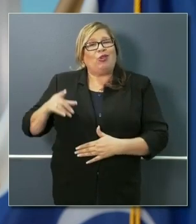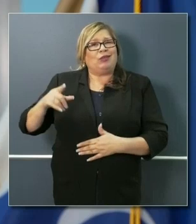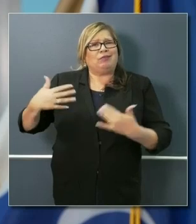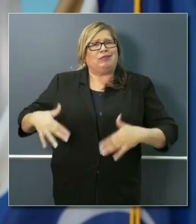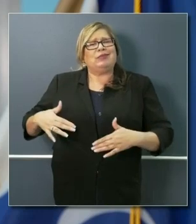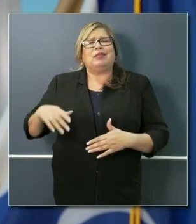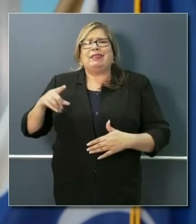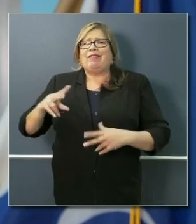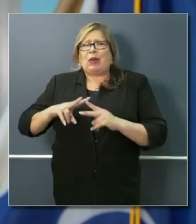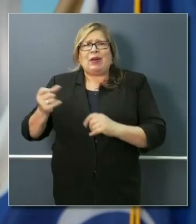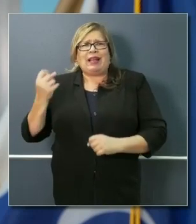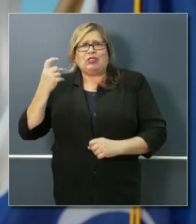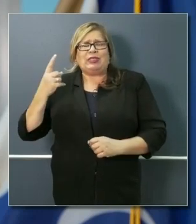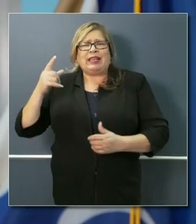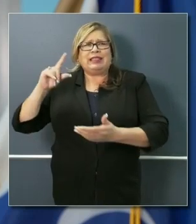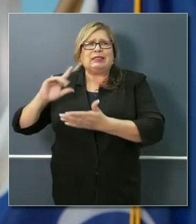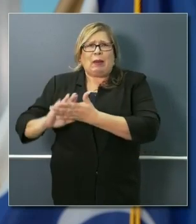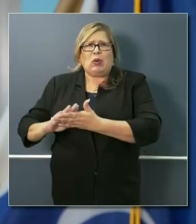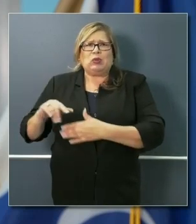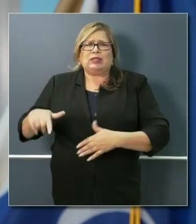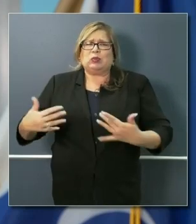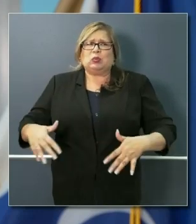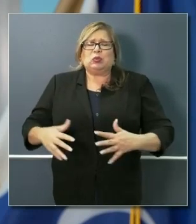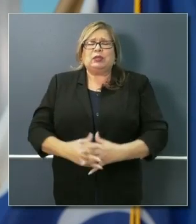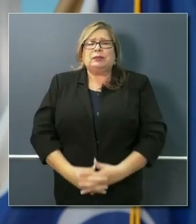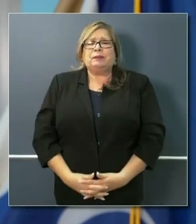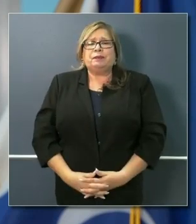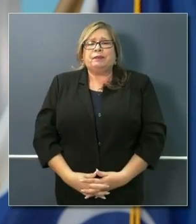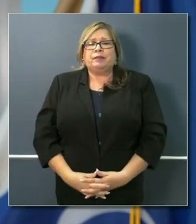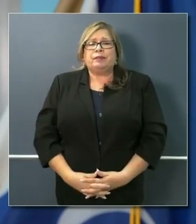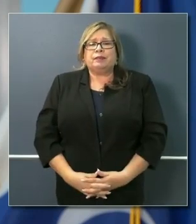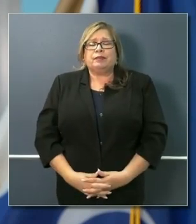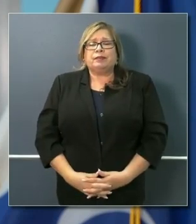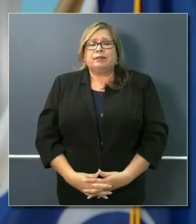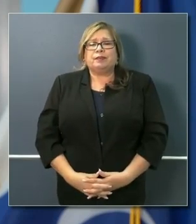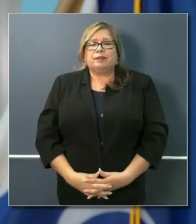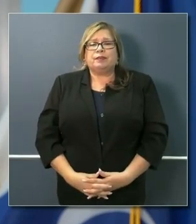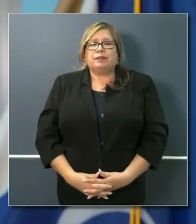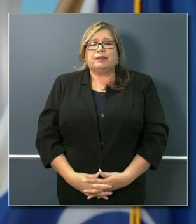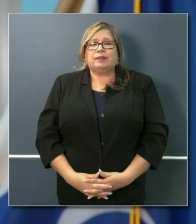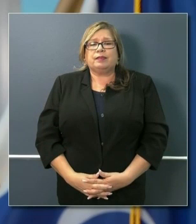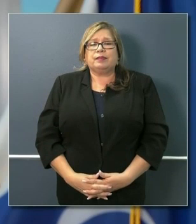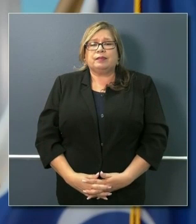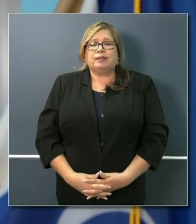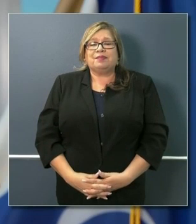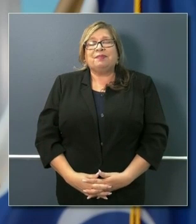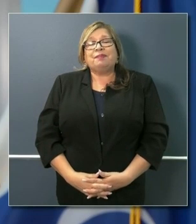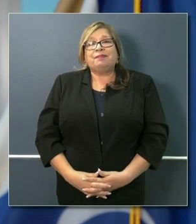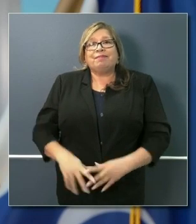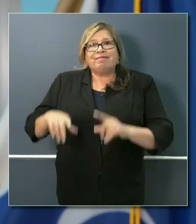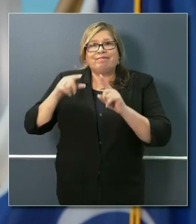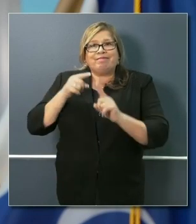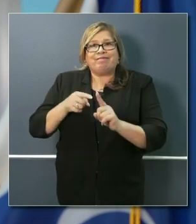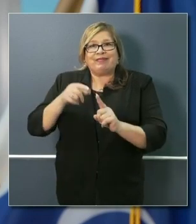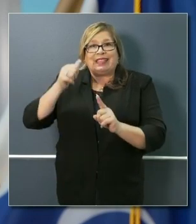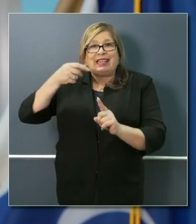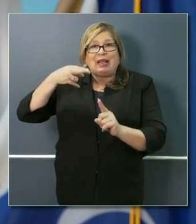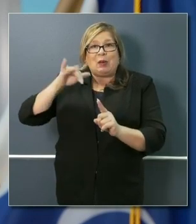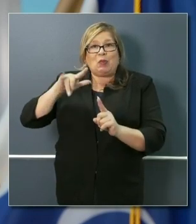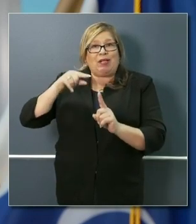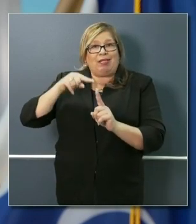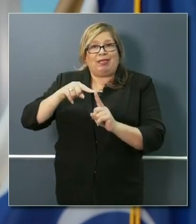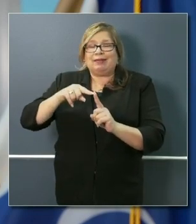because based on the President's comments and comments from other governors around the country, April seems to be a make-or-break